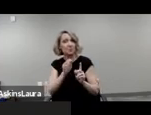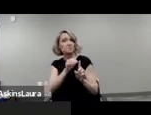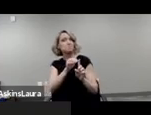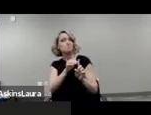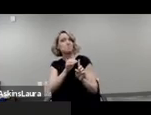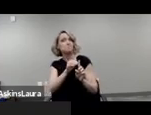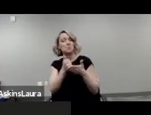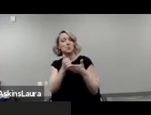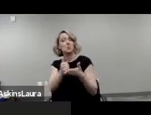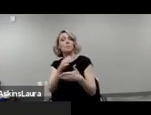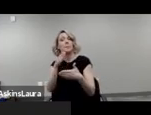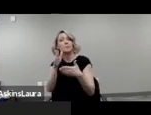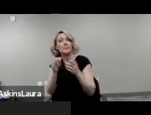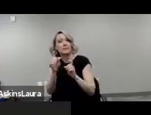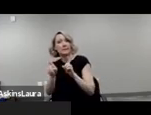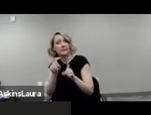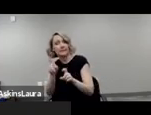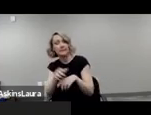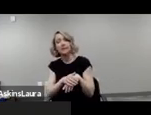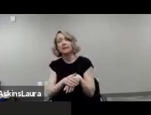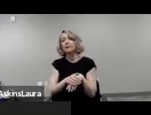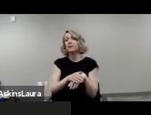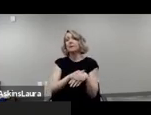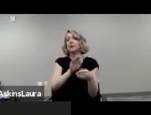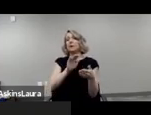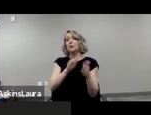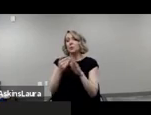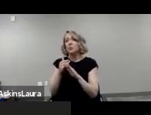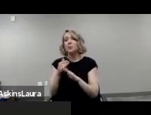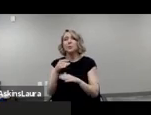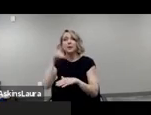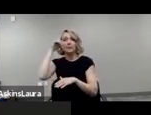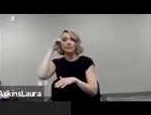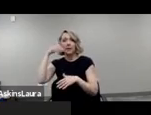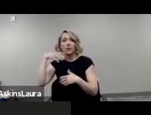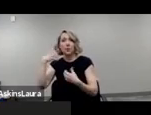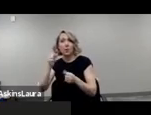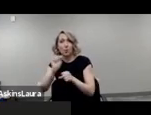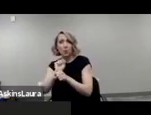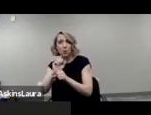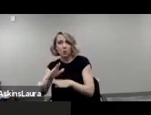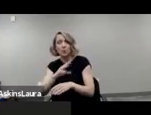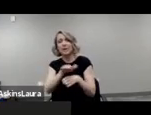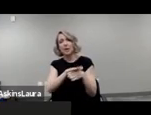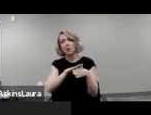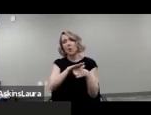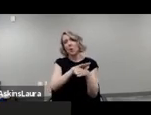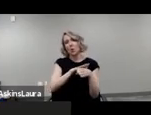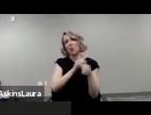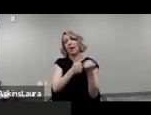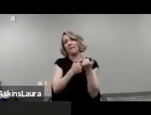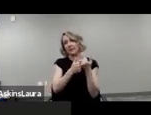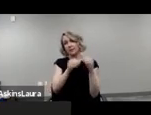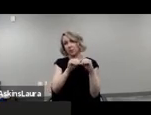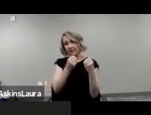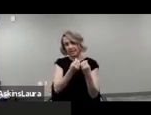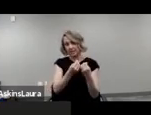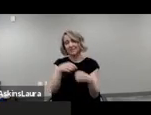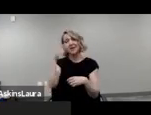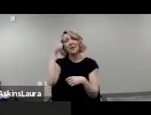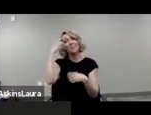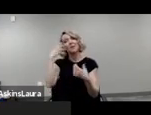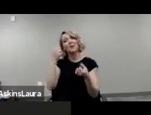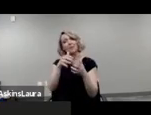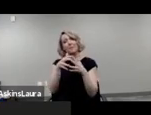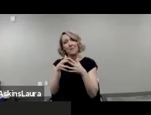the census, community mental health workers, and local mental health advocacy organizations. So Mental Health America has